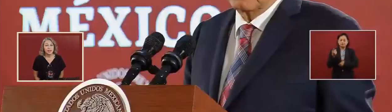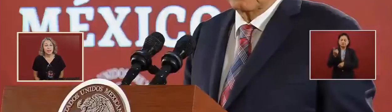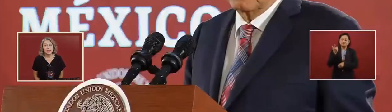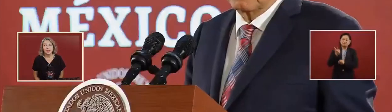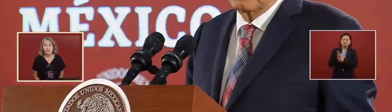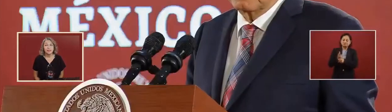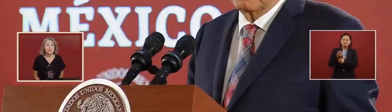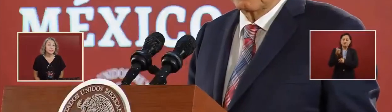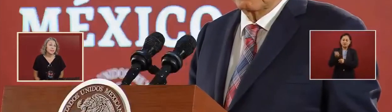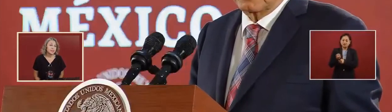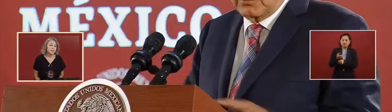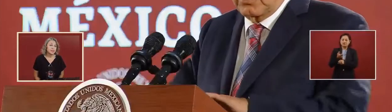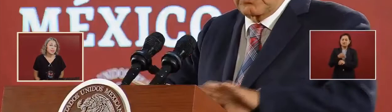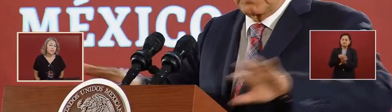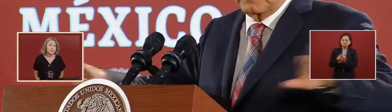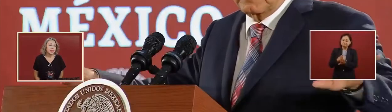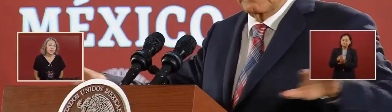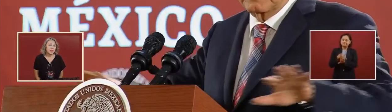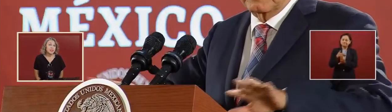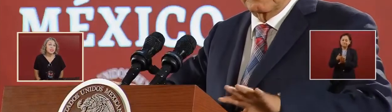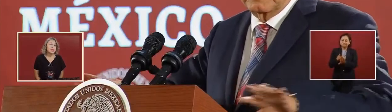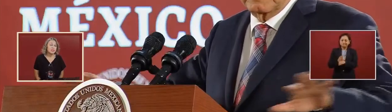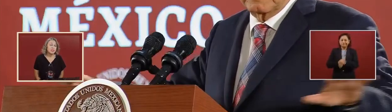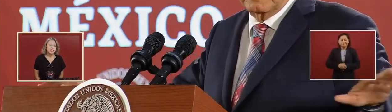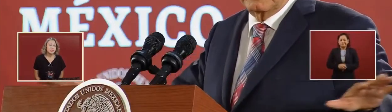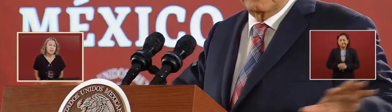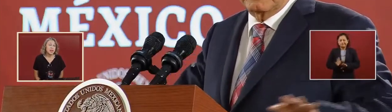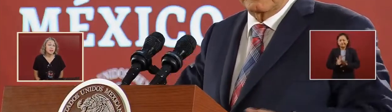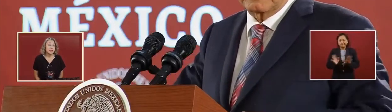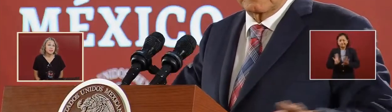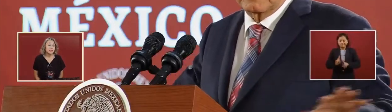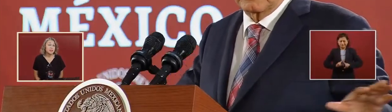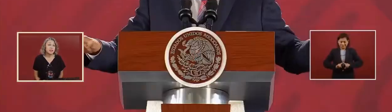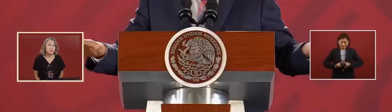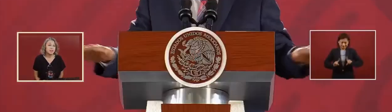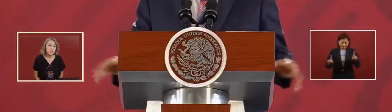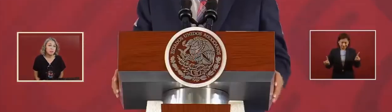These are just matters that are separate, different.